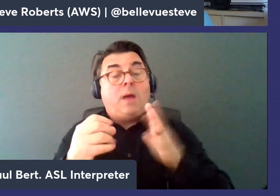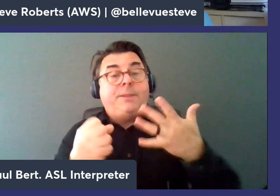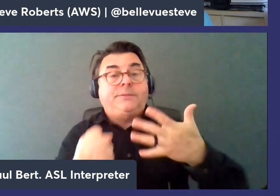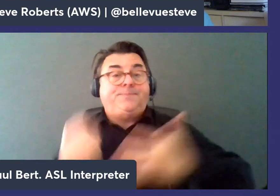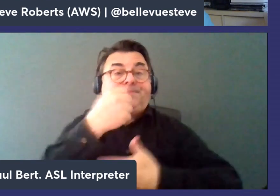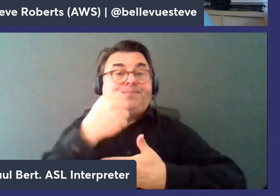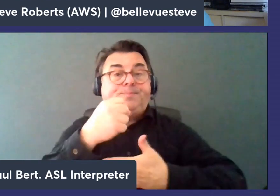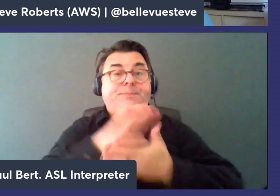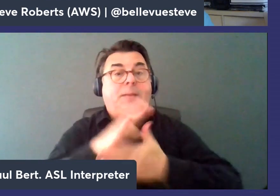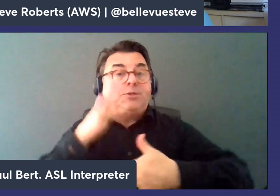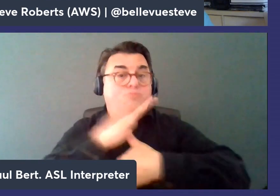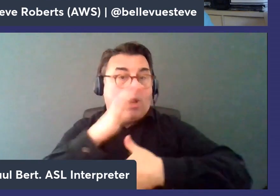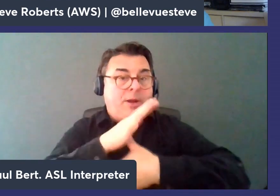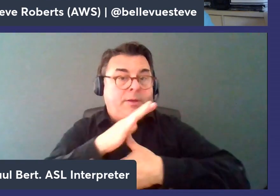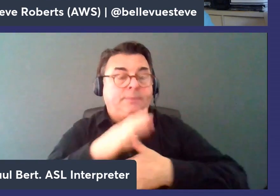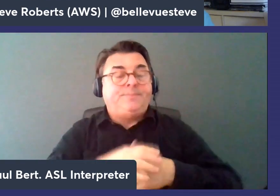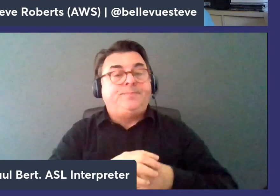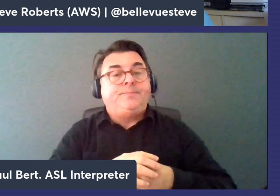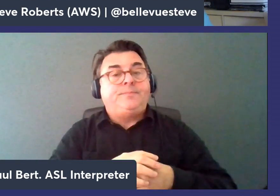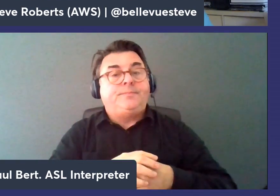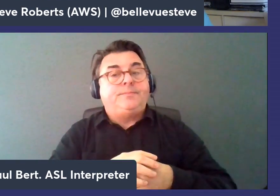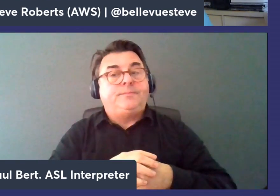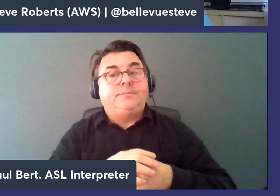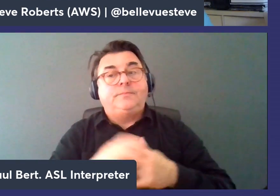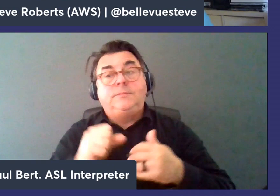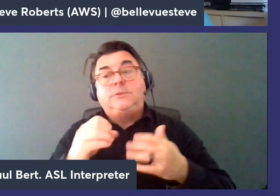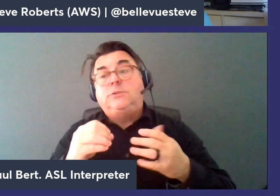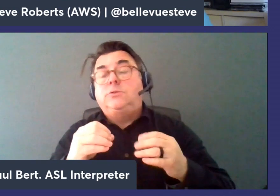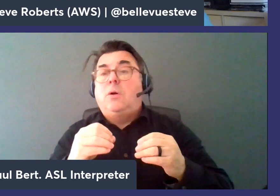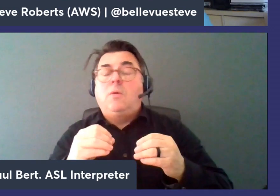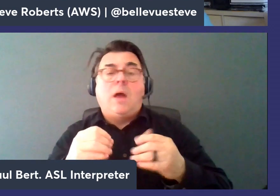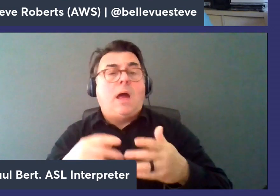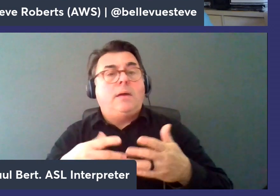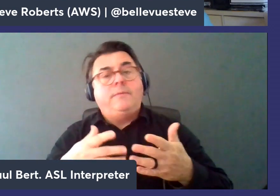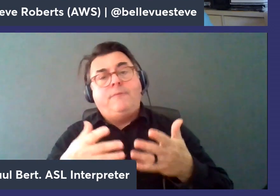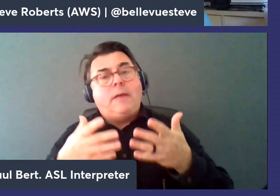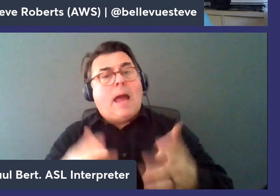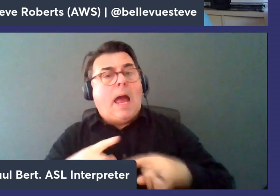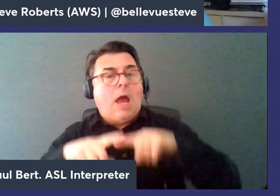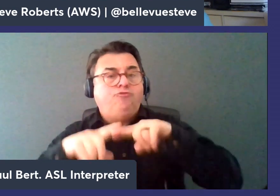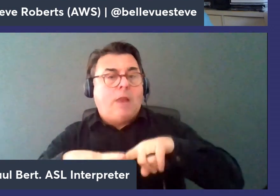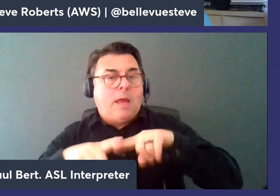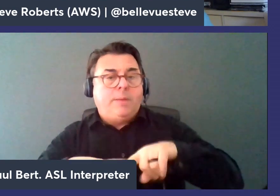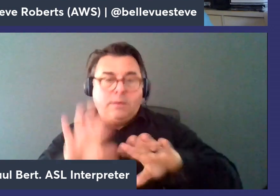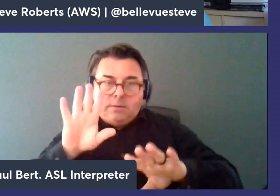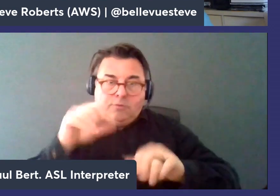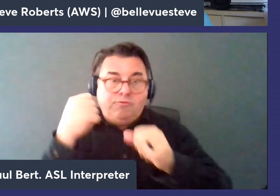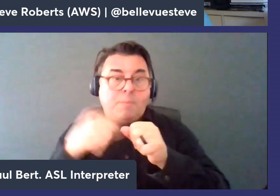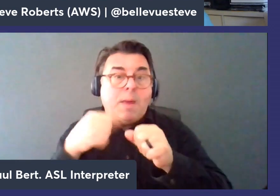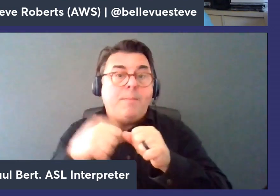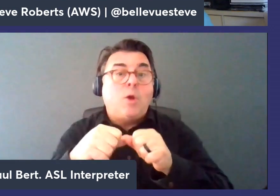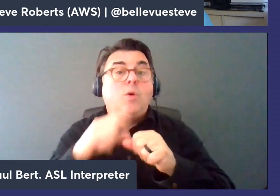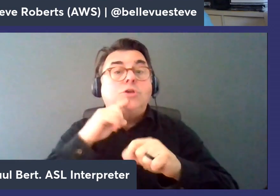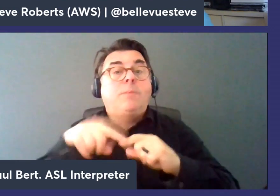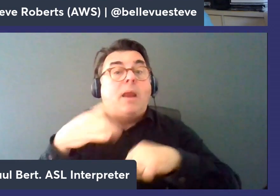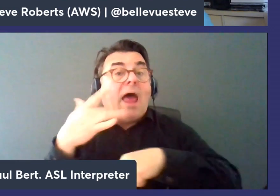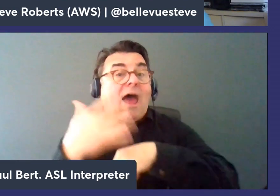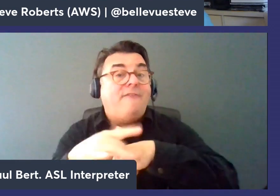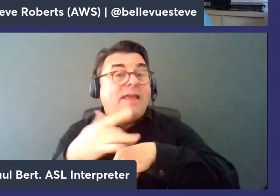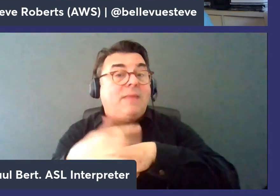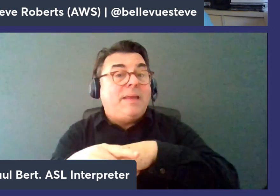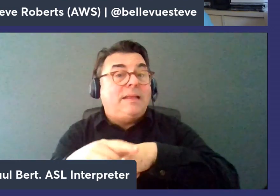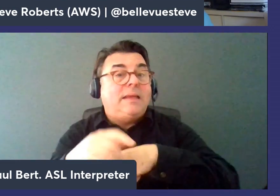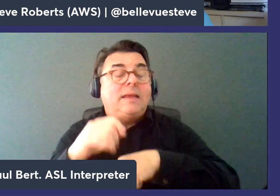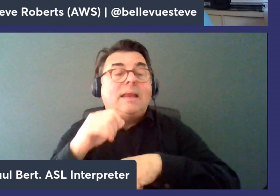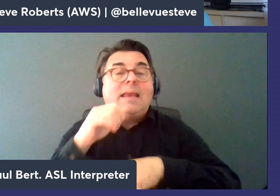become the primary uh and uh you know so you get high availability in that mode keep in mind though we're talking about availability and not durability